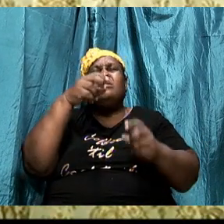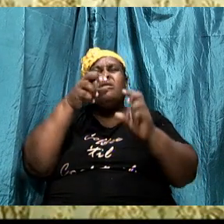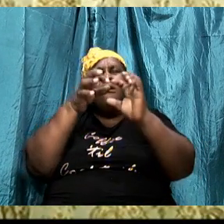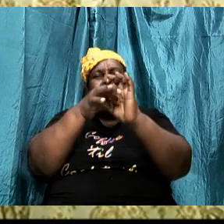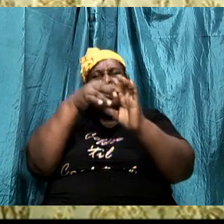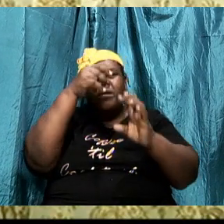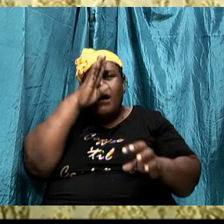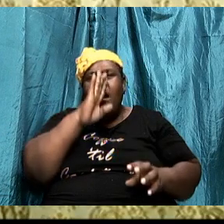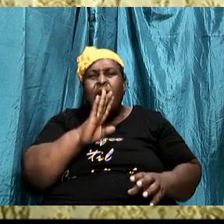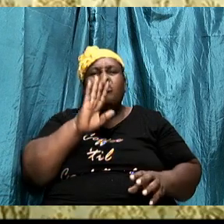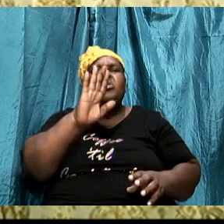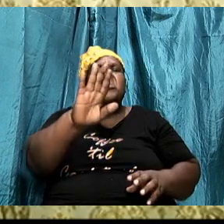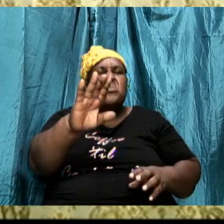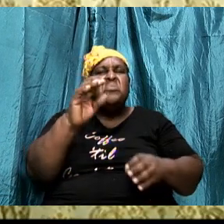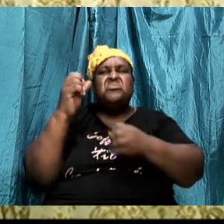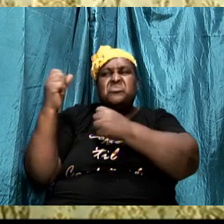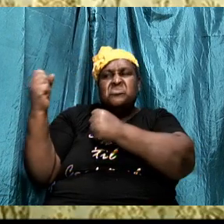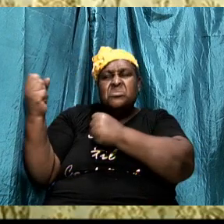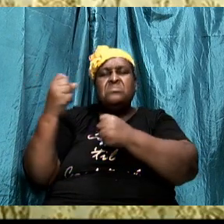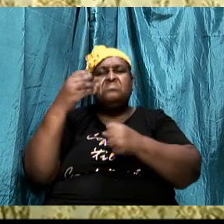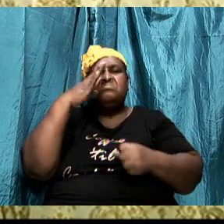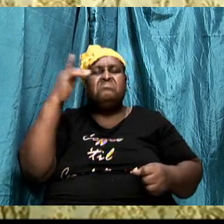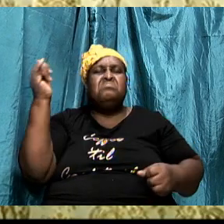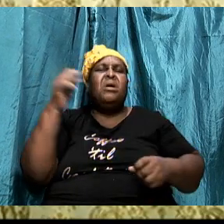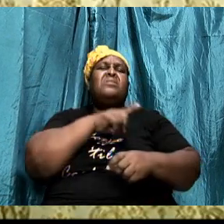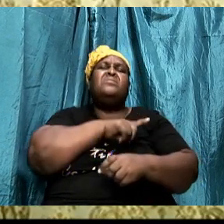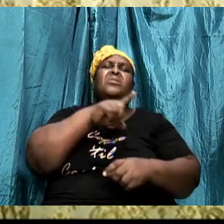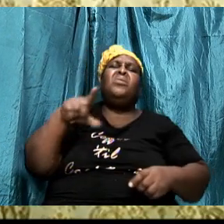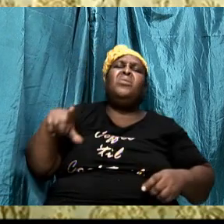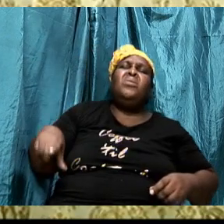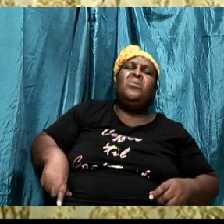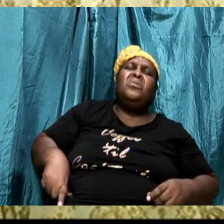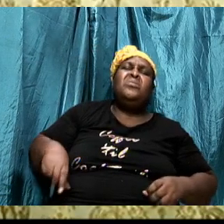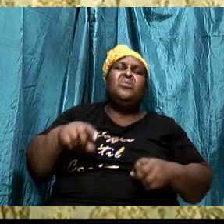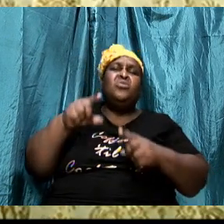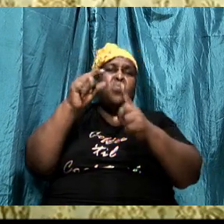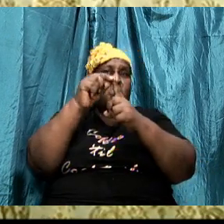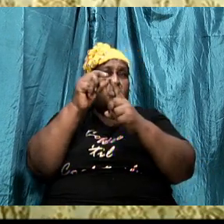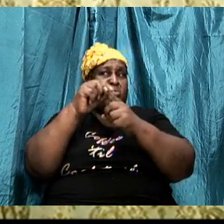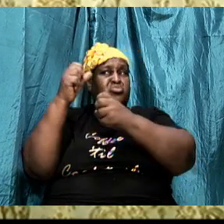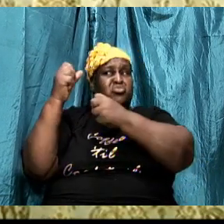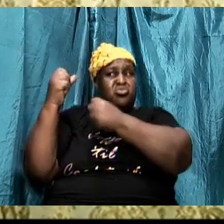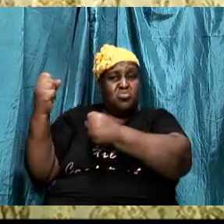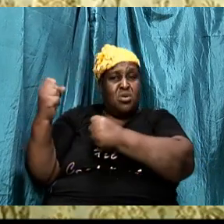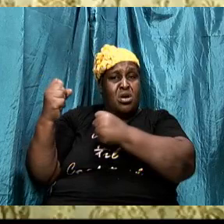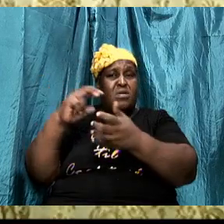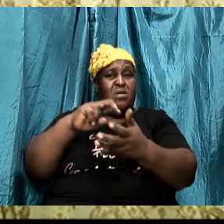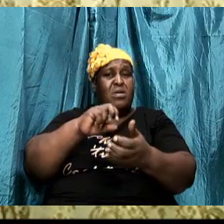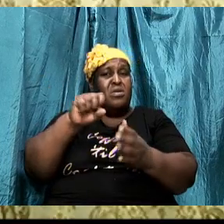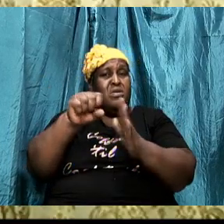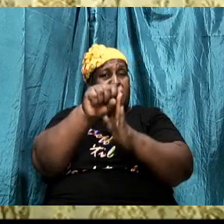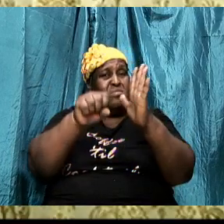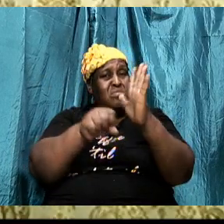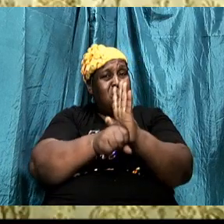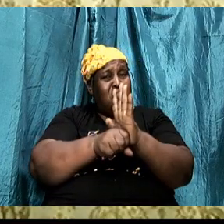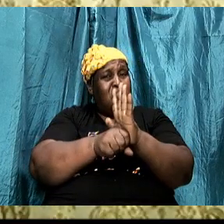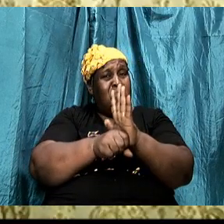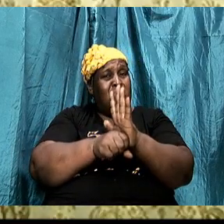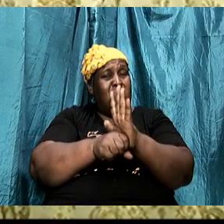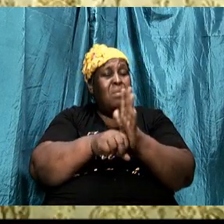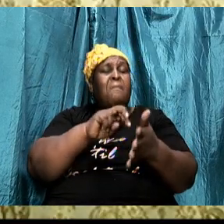are strengthened by the Lord. So the word to be strong from the scripture actually means to be strengthened